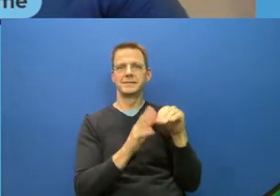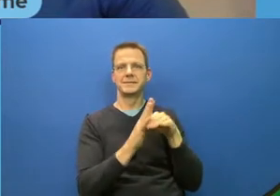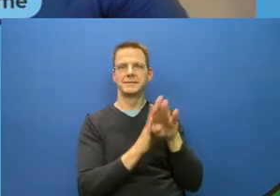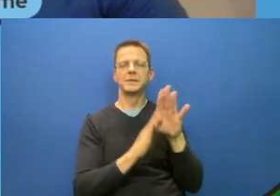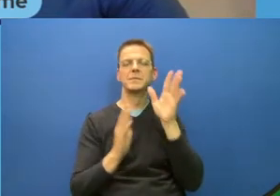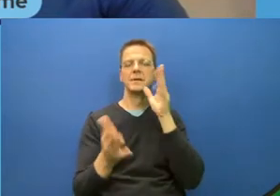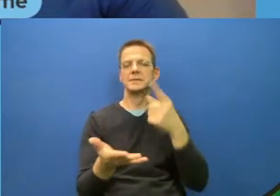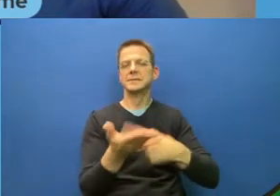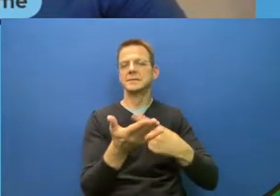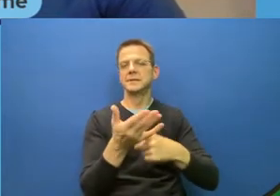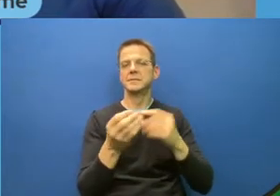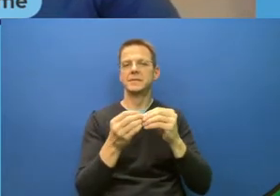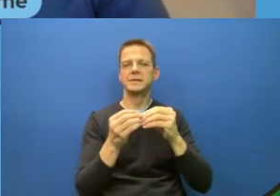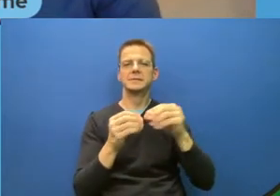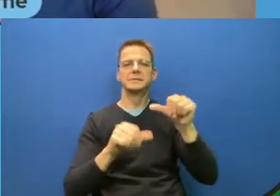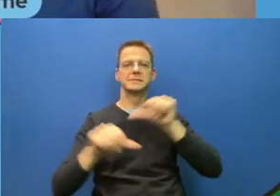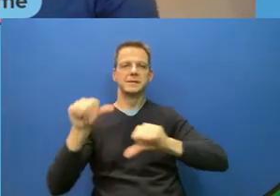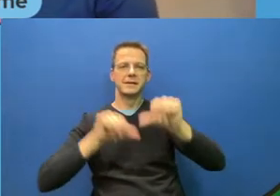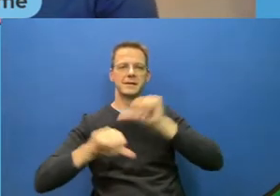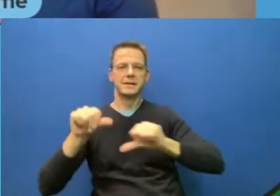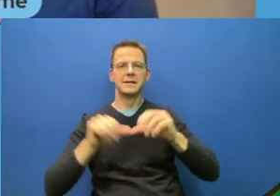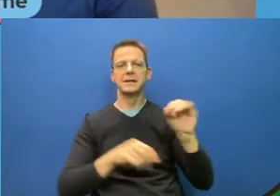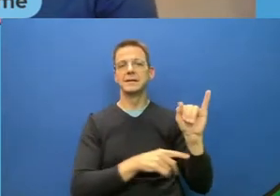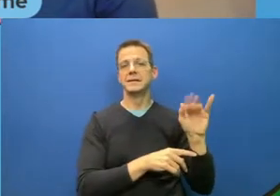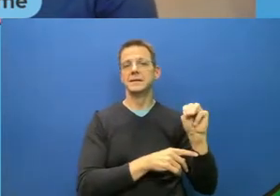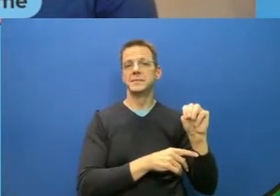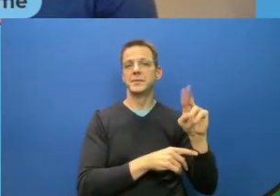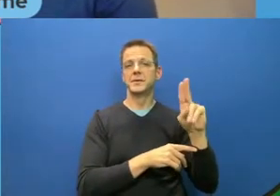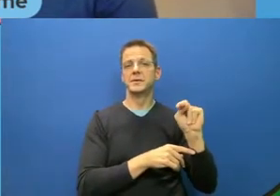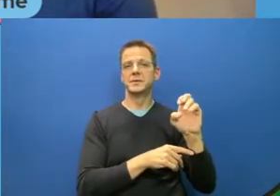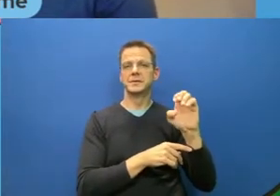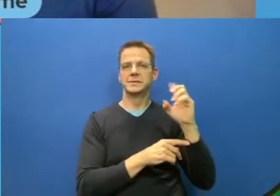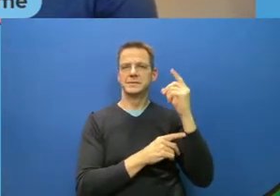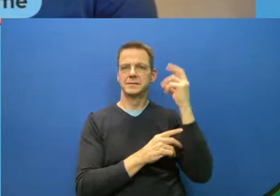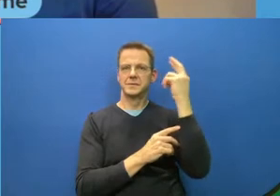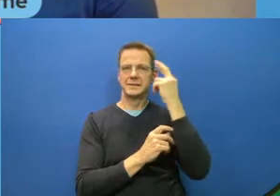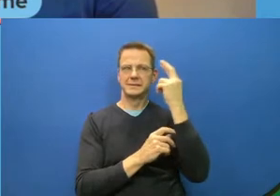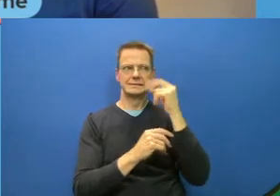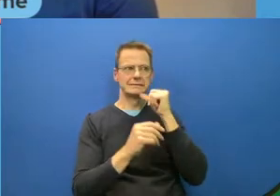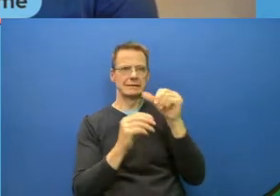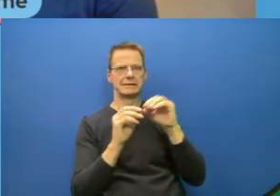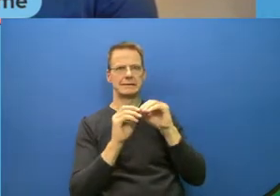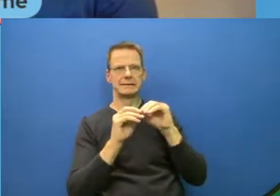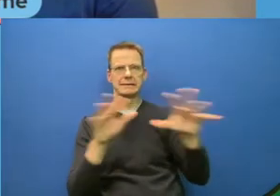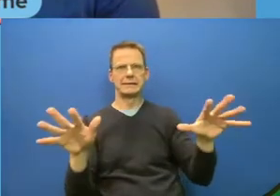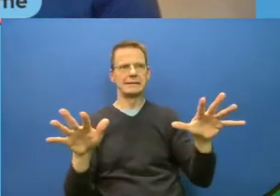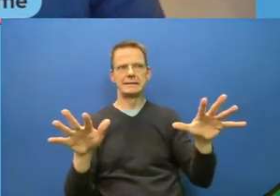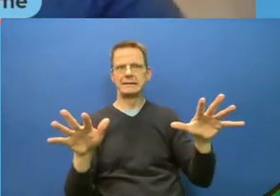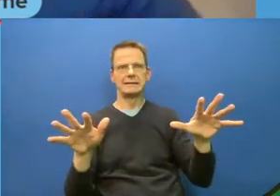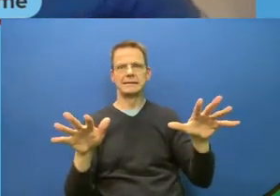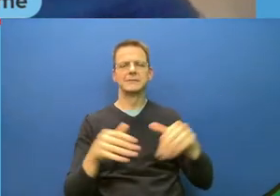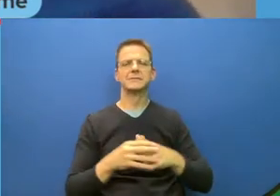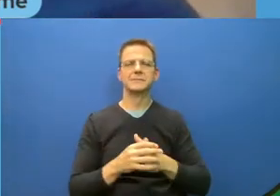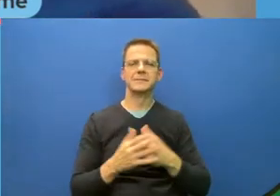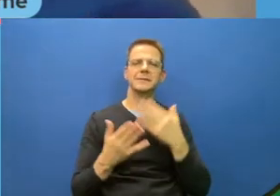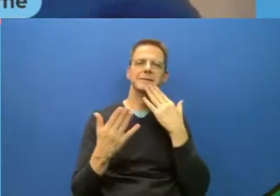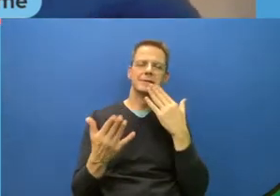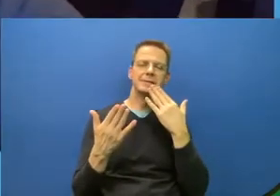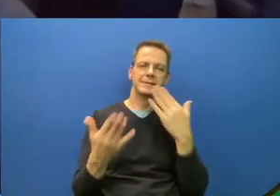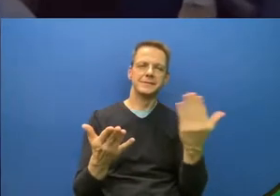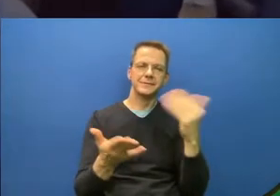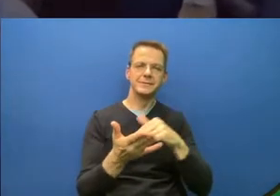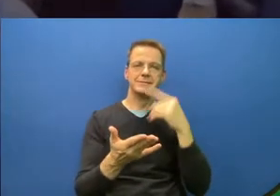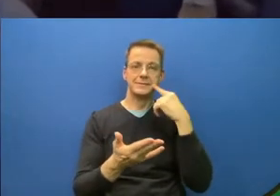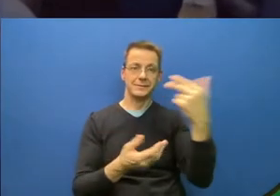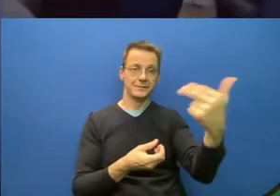freely is not an ideal situation going forward. Thank you again so much for being here. Thank you so much for having me on.